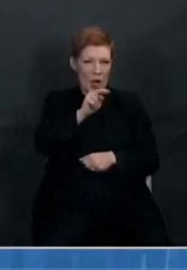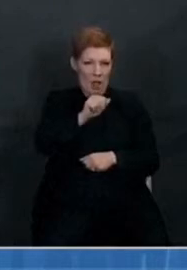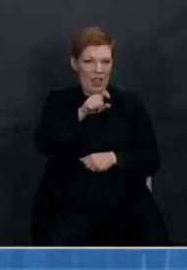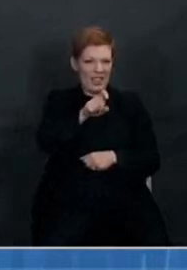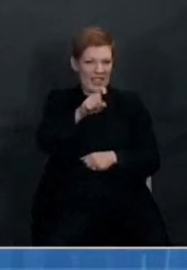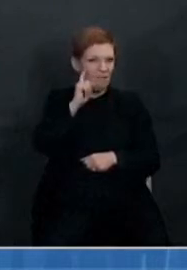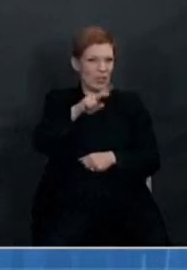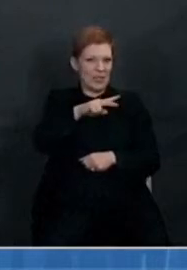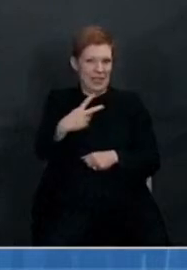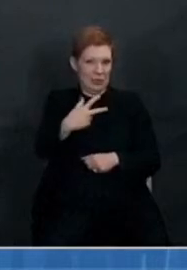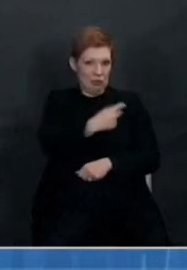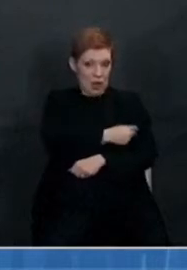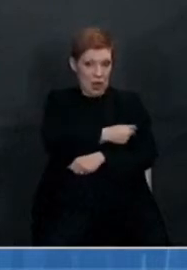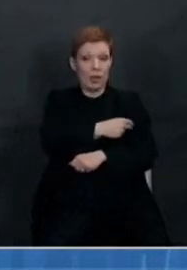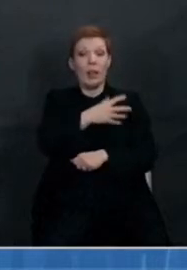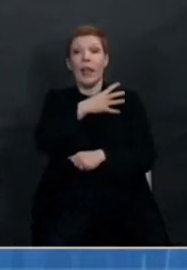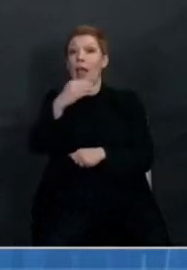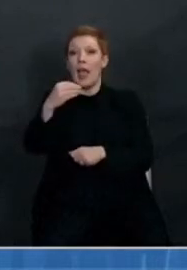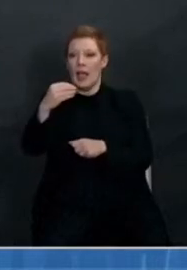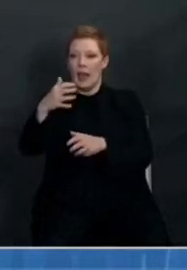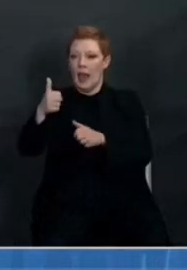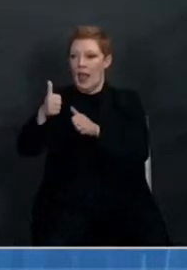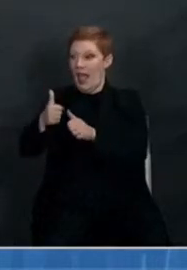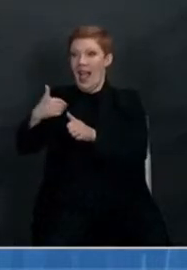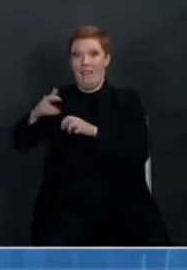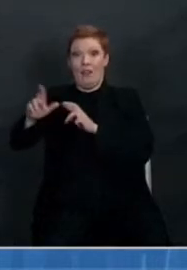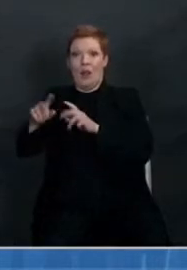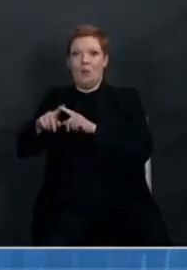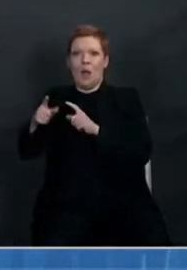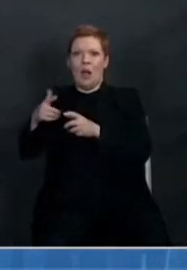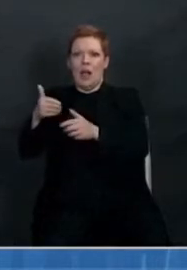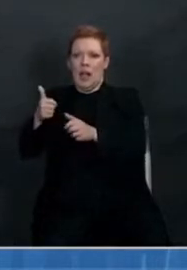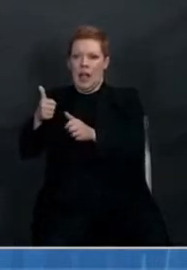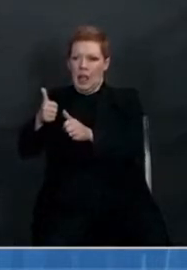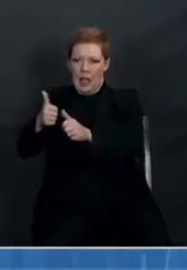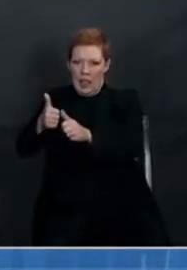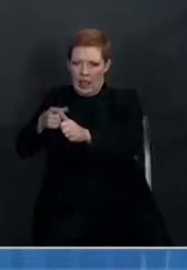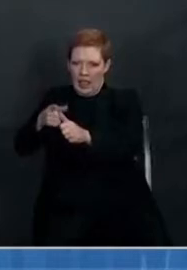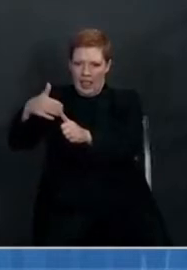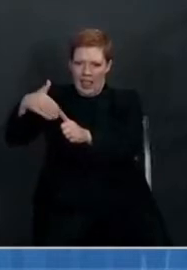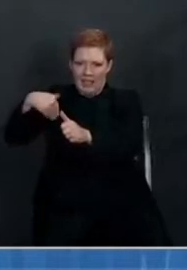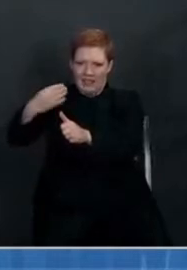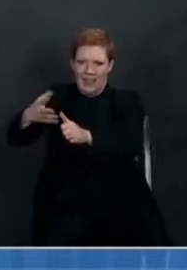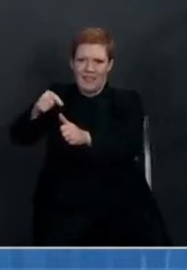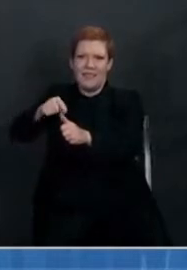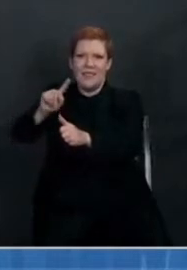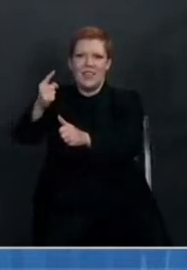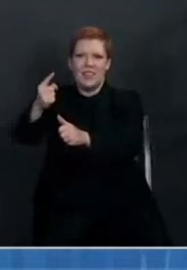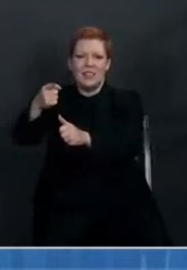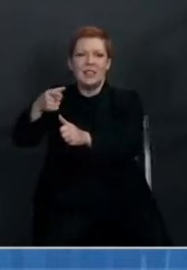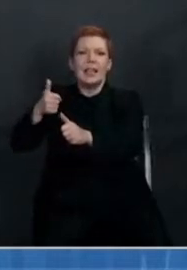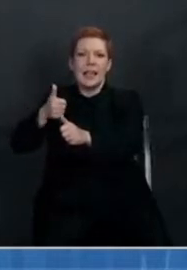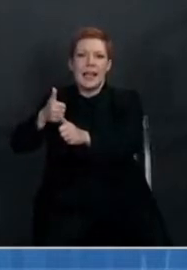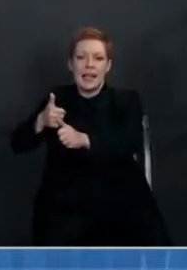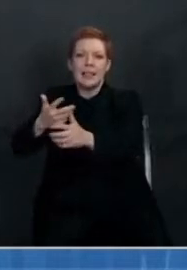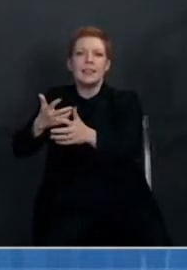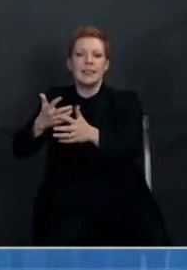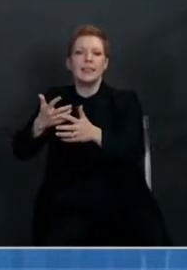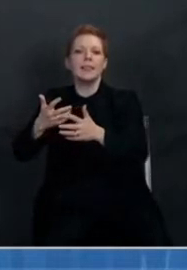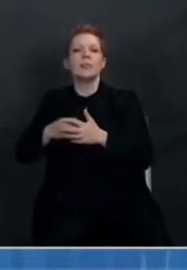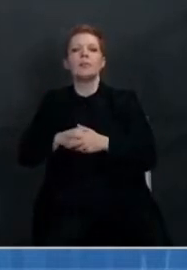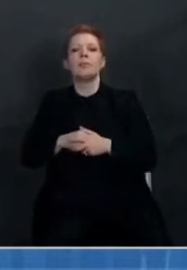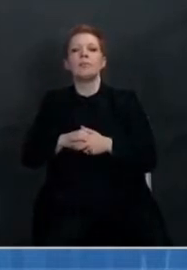second shots, in addition to all of the other continued improvements that we are witnessing and participating in